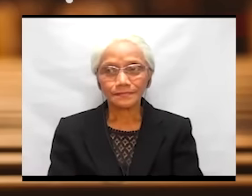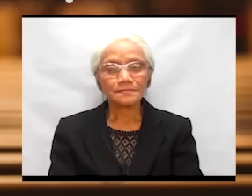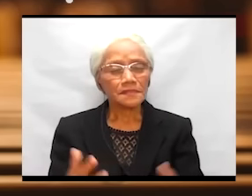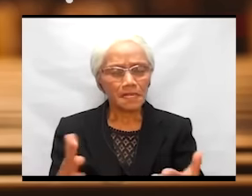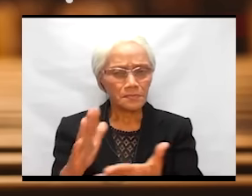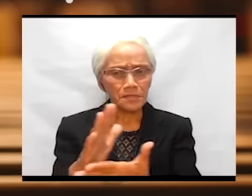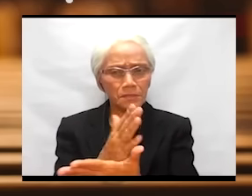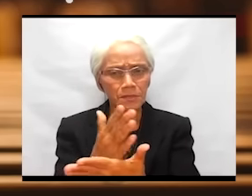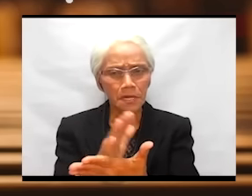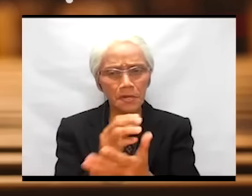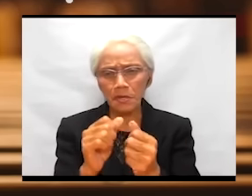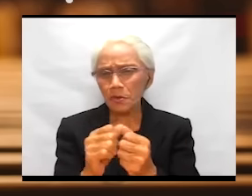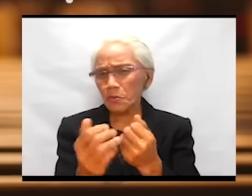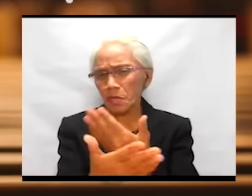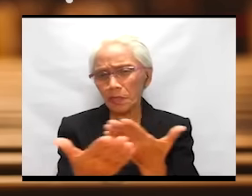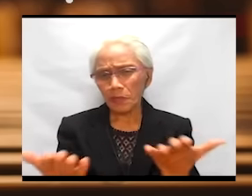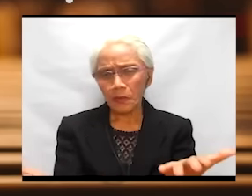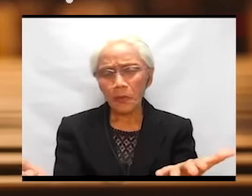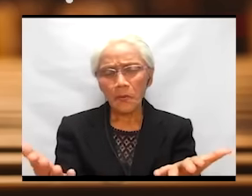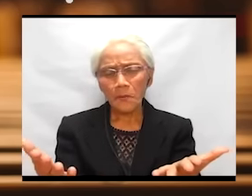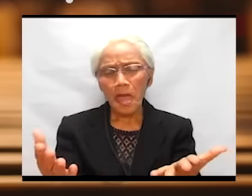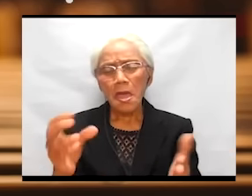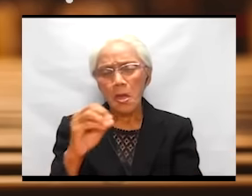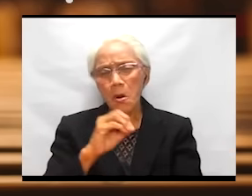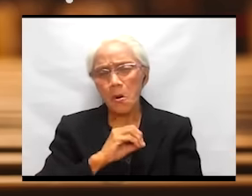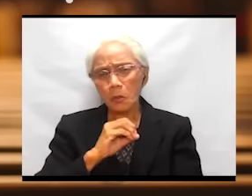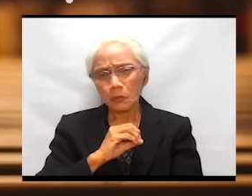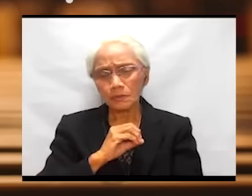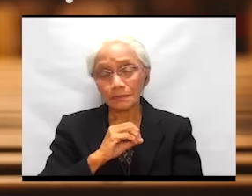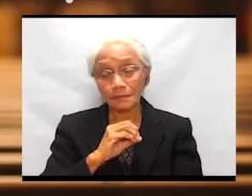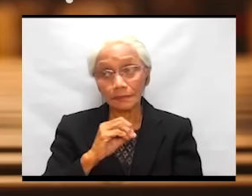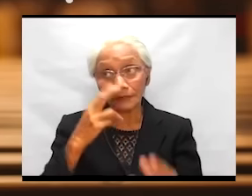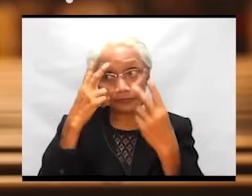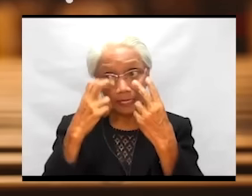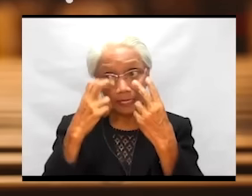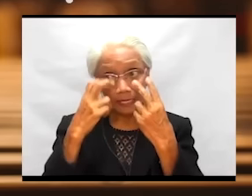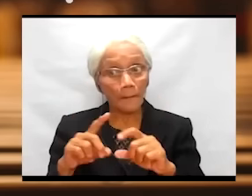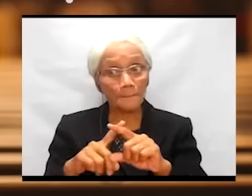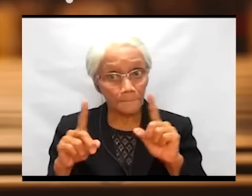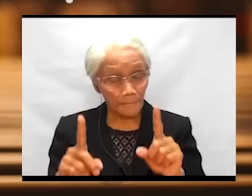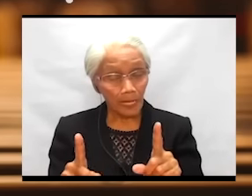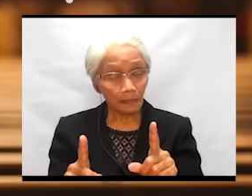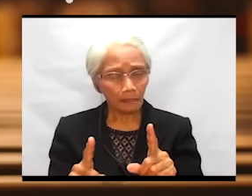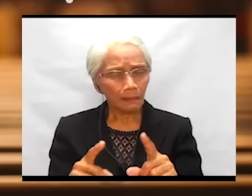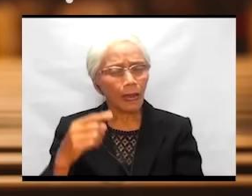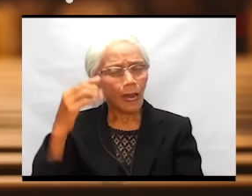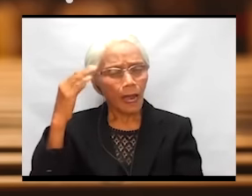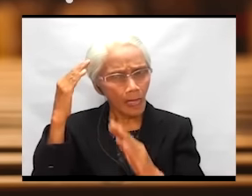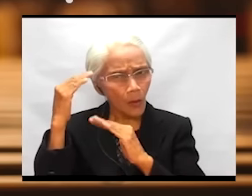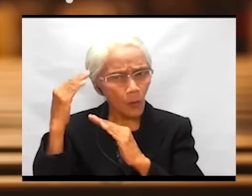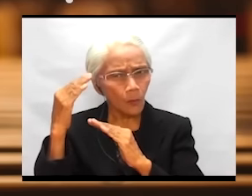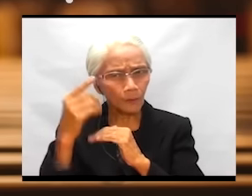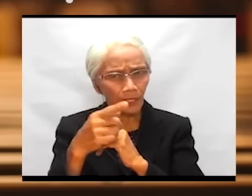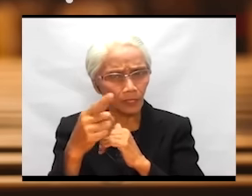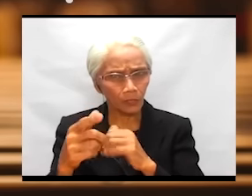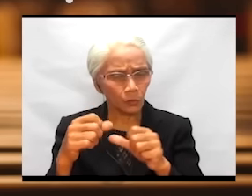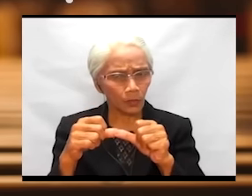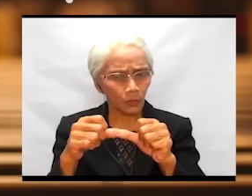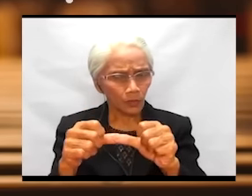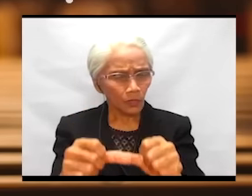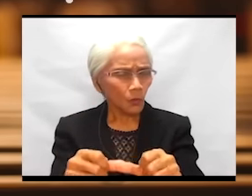I am just sharing with you my own reflections, but I hope you would pursue